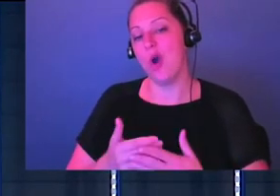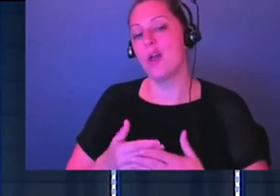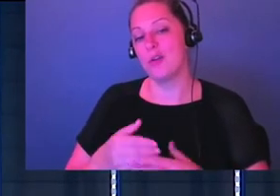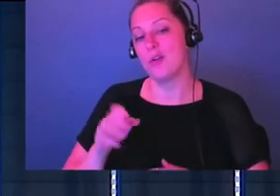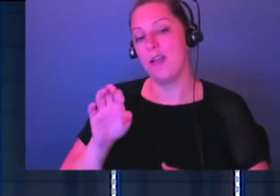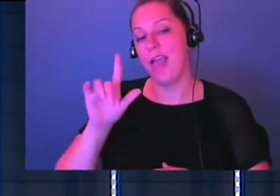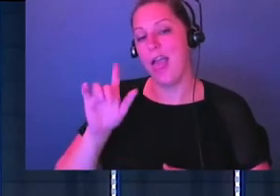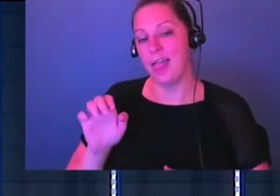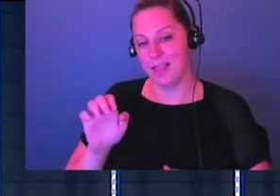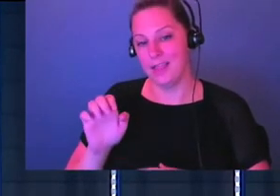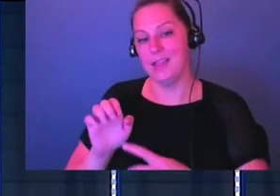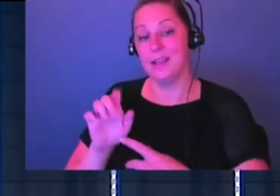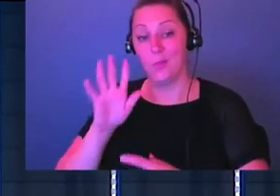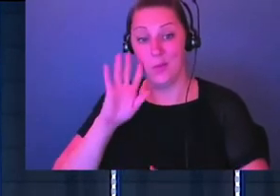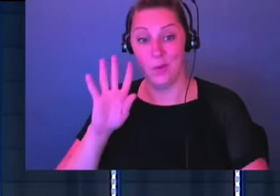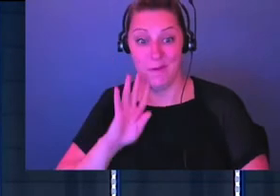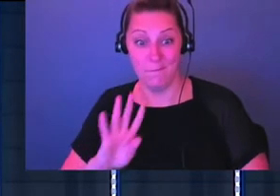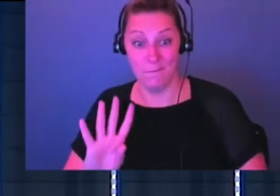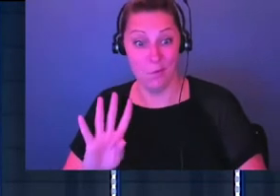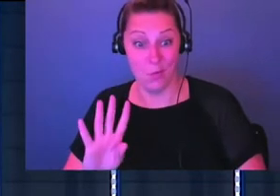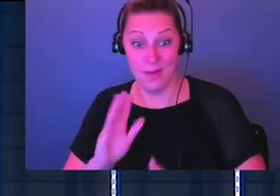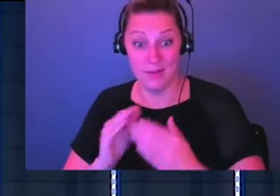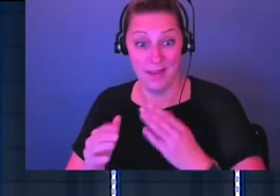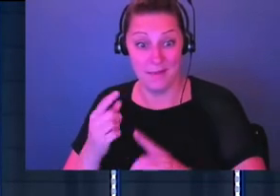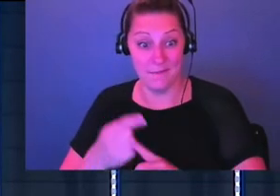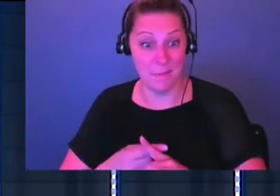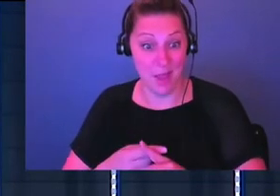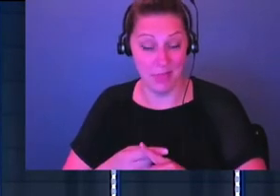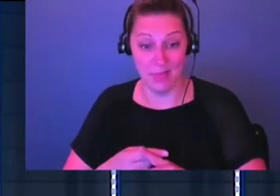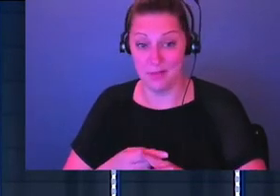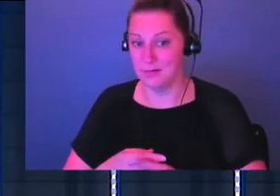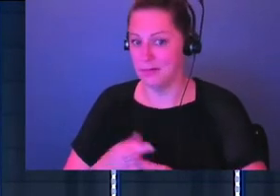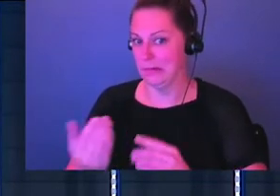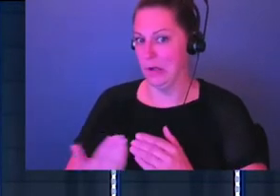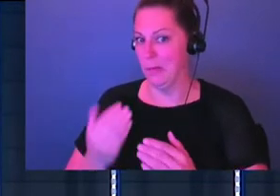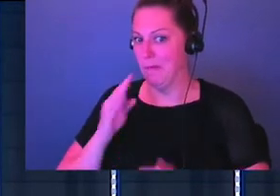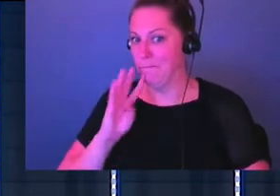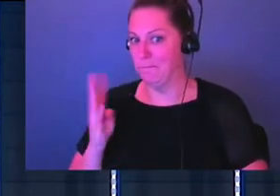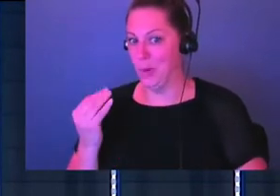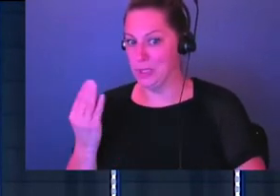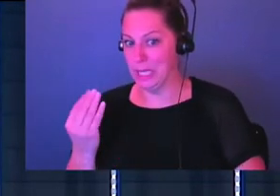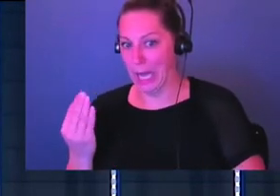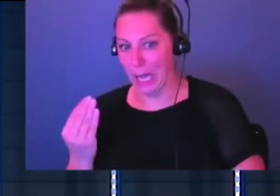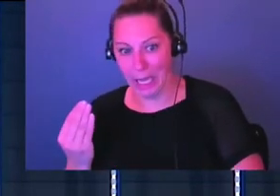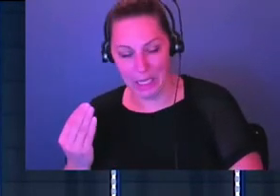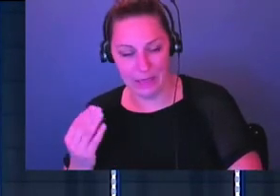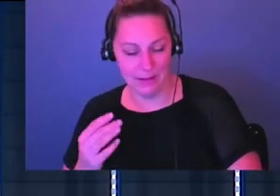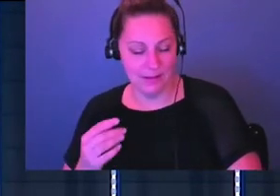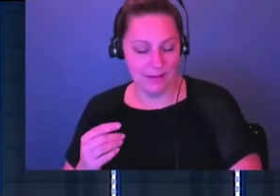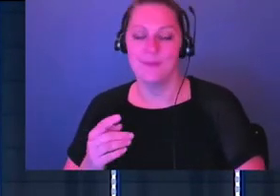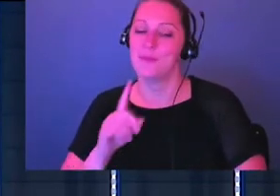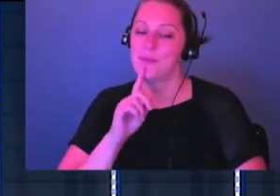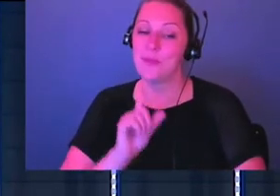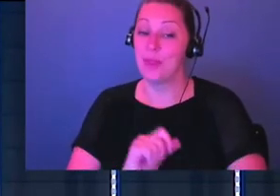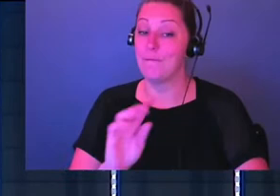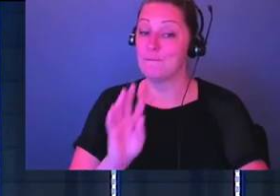which is crazy at the end of this month. Yeah, she is 14, dude. She's wild. But Ellie,